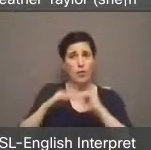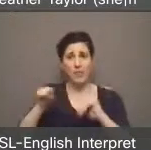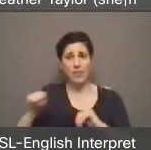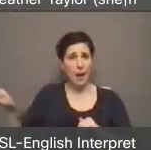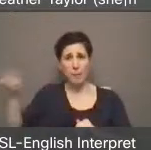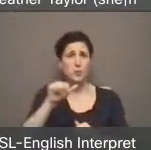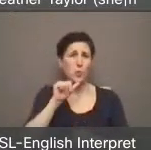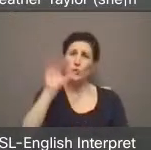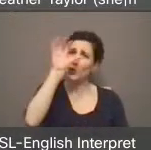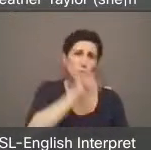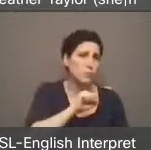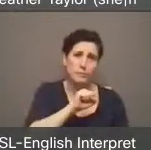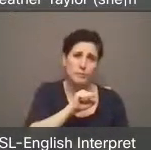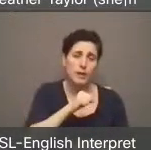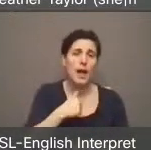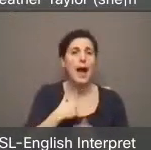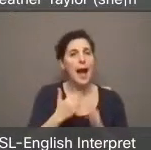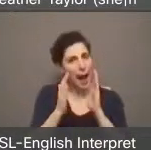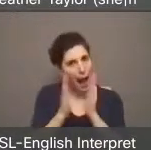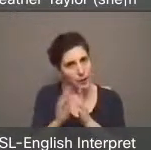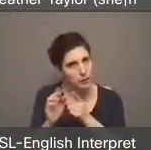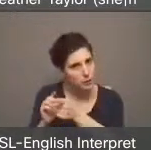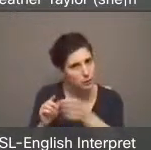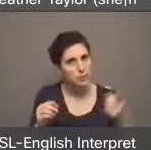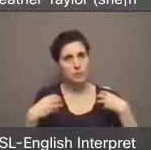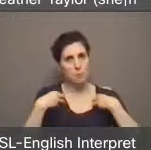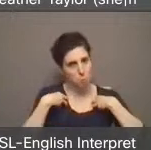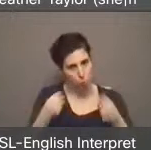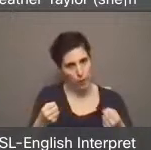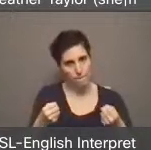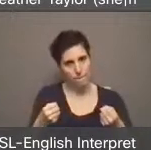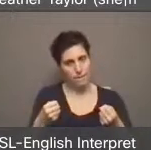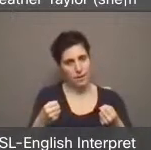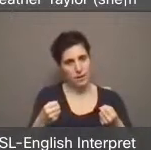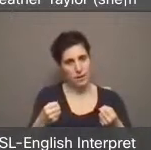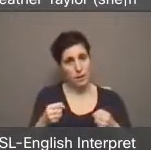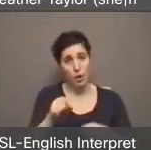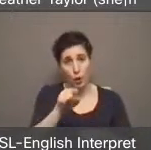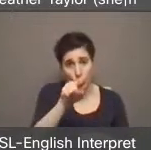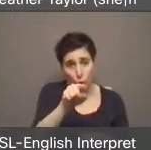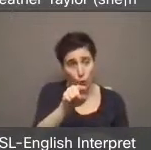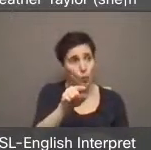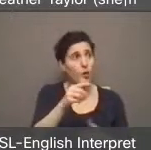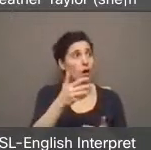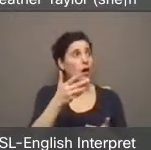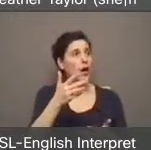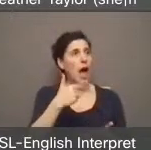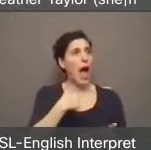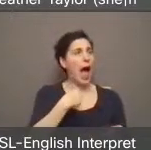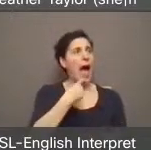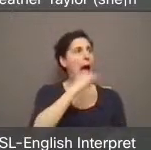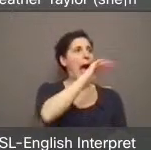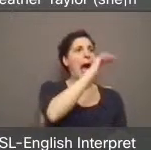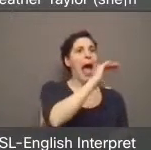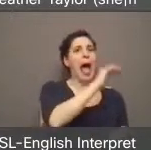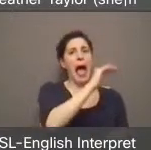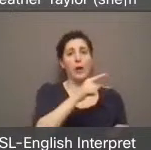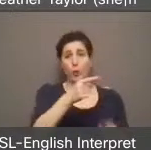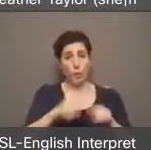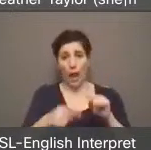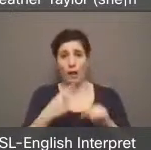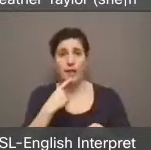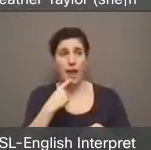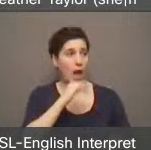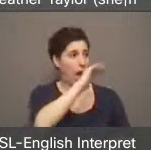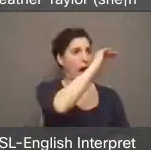Most of all, however, I'm asking counselors to be brave on this issue. None of you will touch defunding. You can barely say the word. It's painfully obvious that